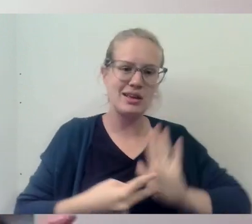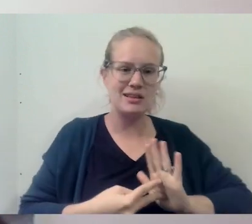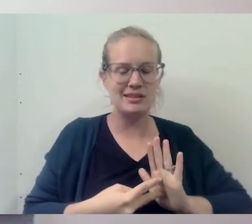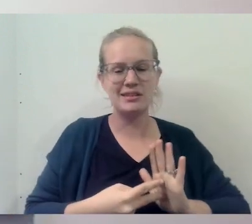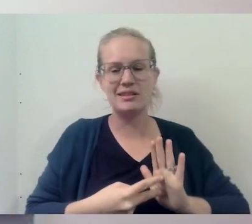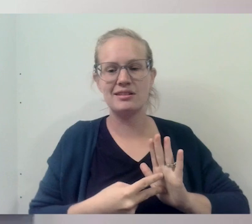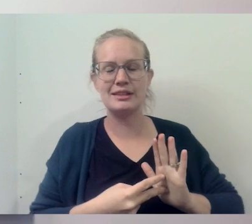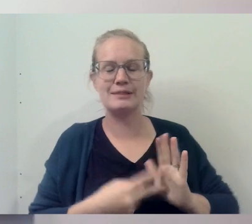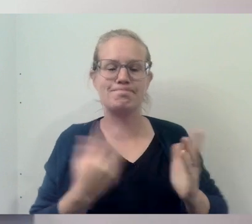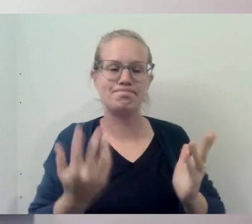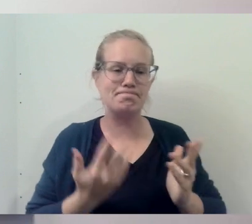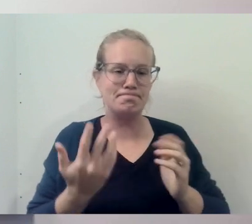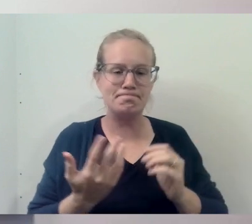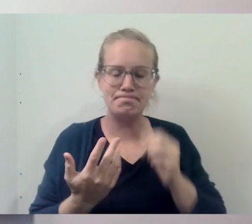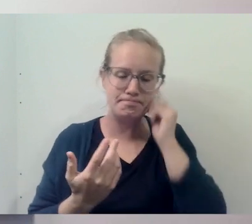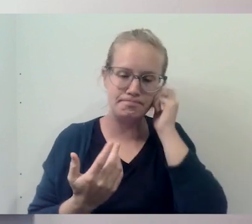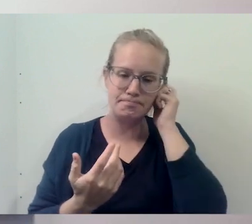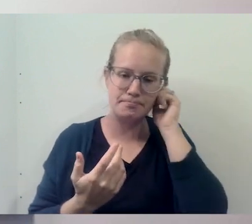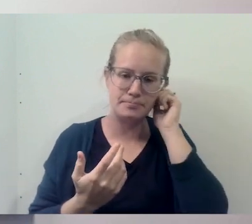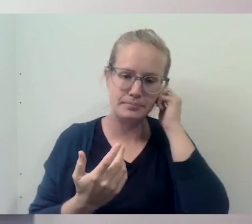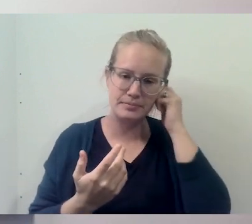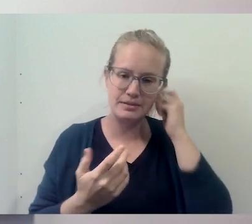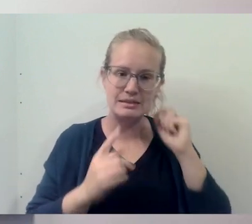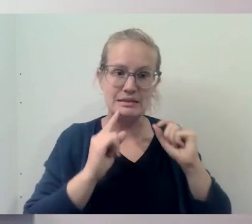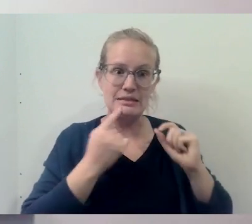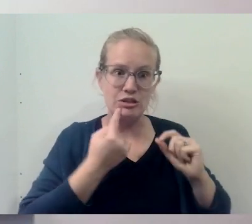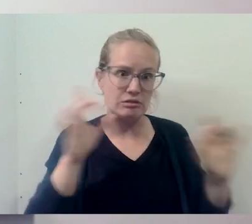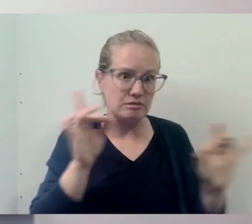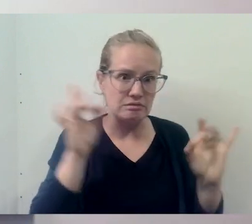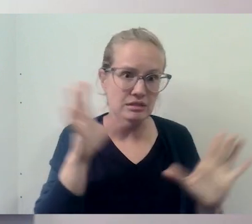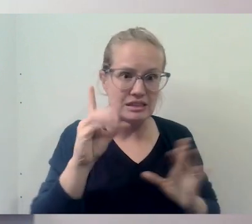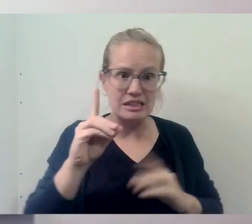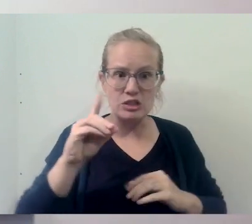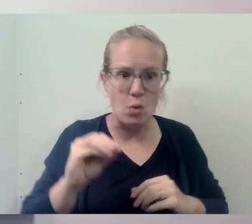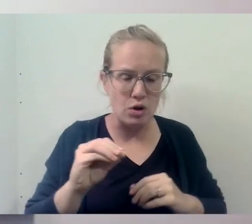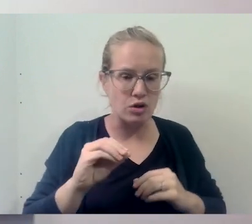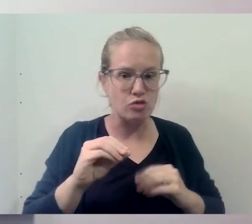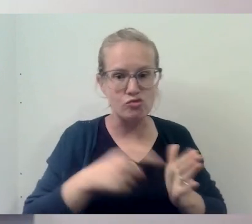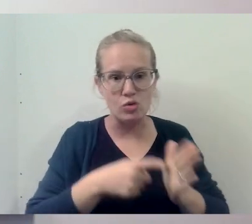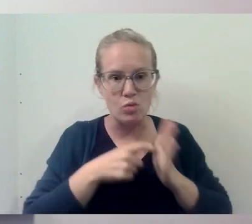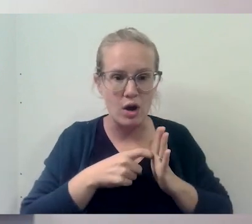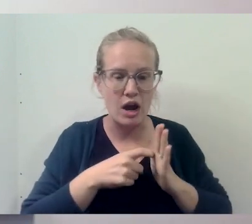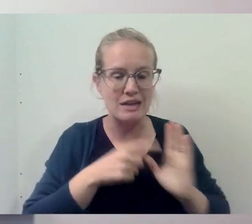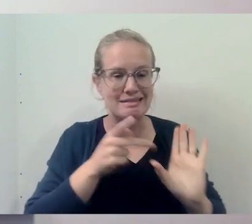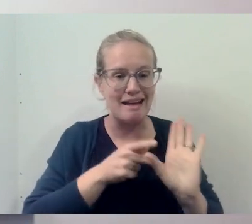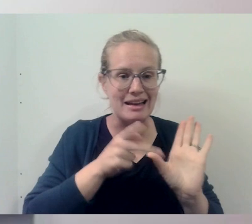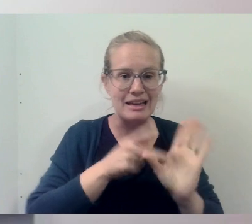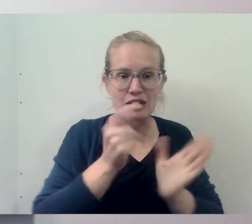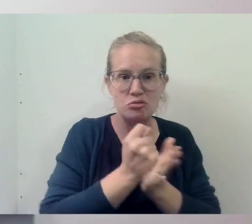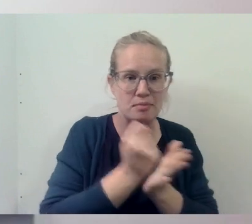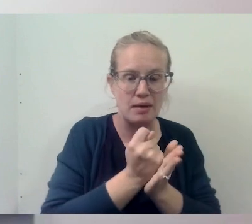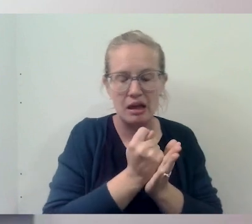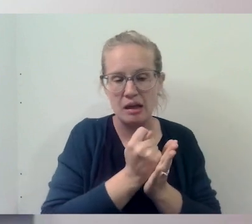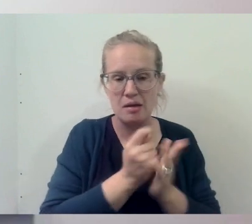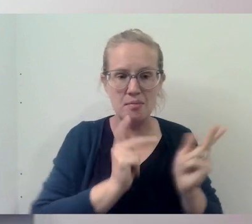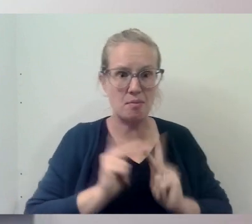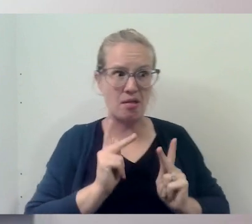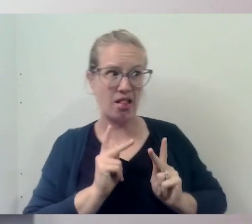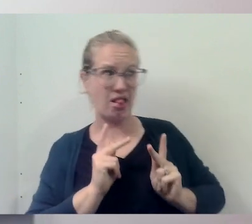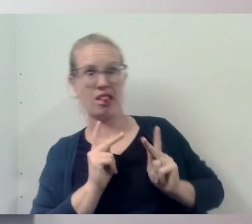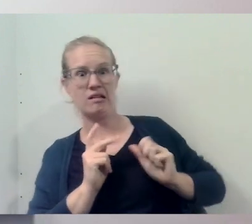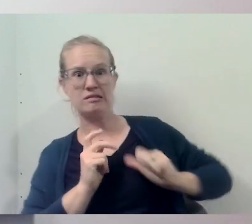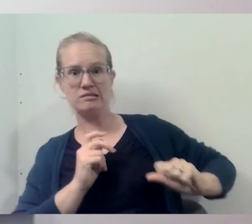maybe some severe disorders that may require psychiatric treatment. And so